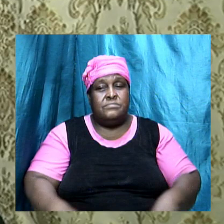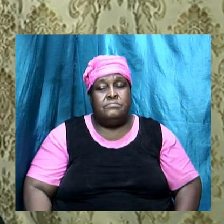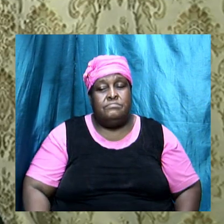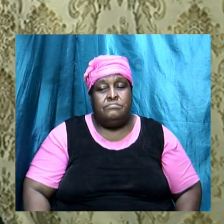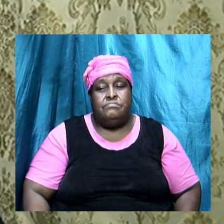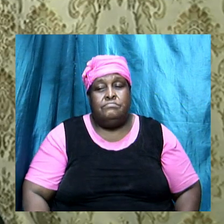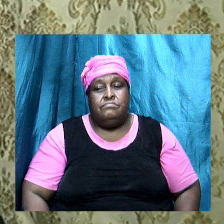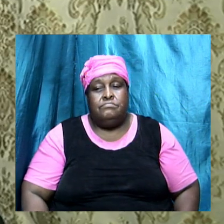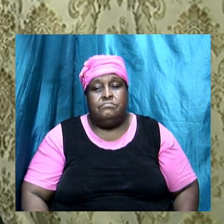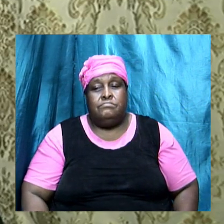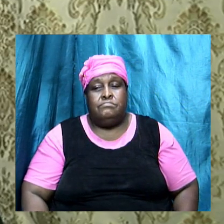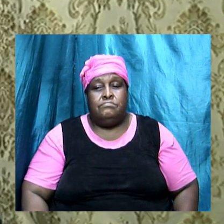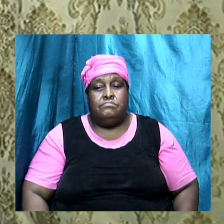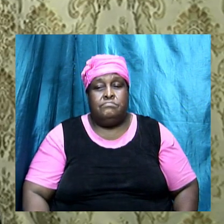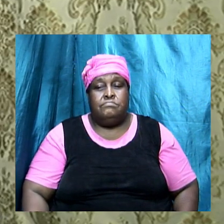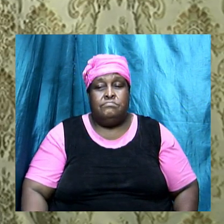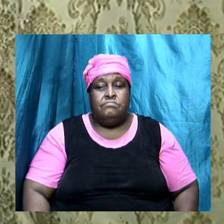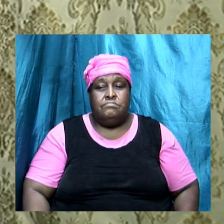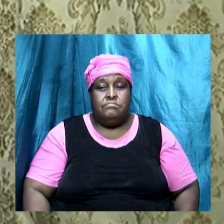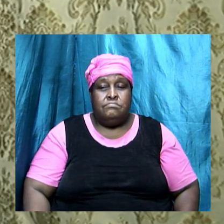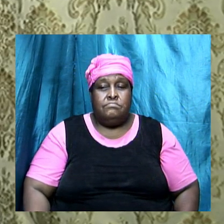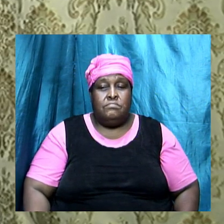Corinthians 6, 9.